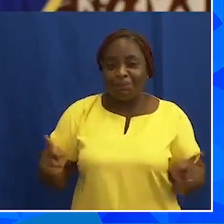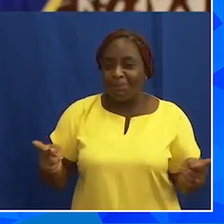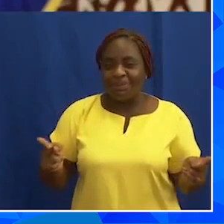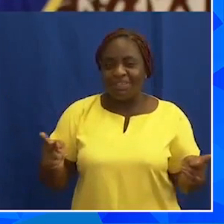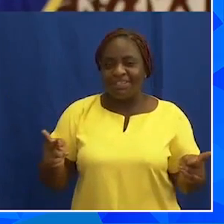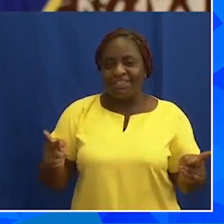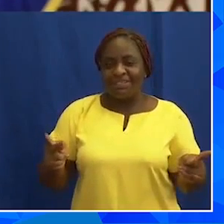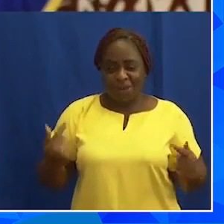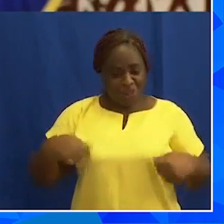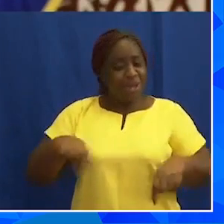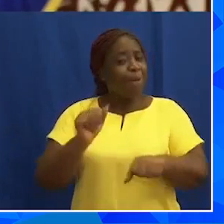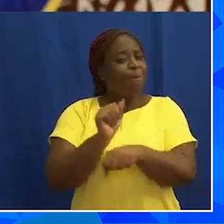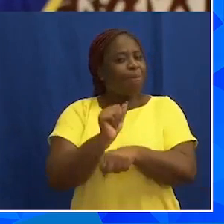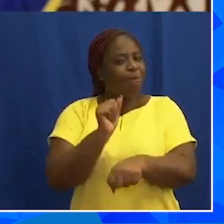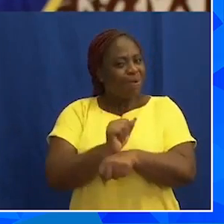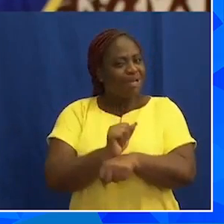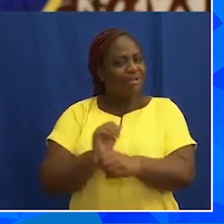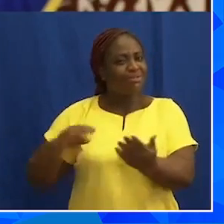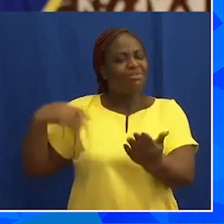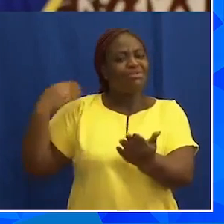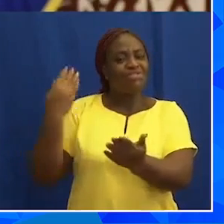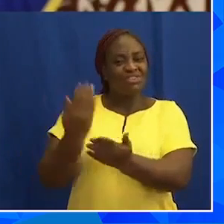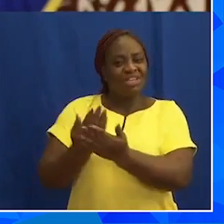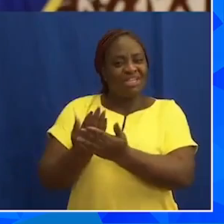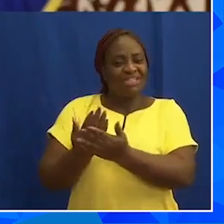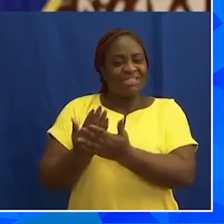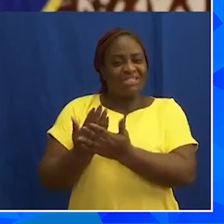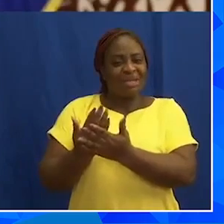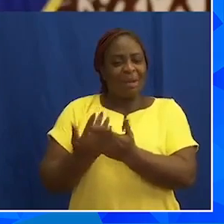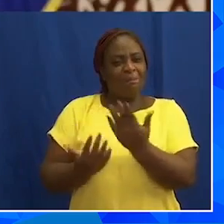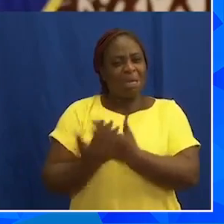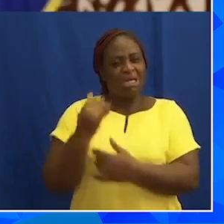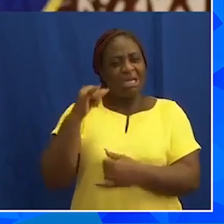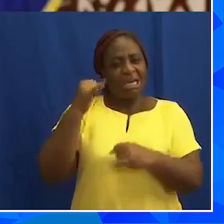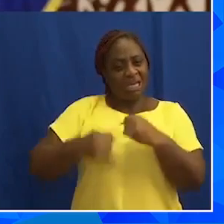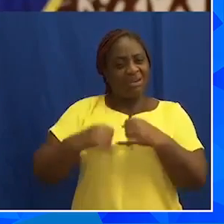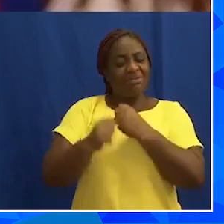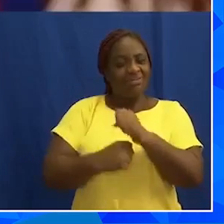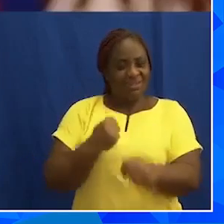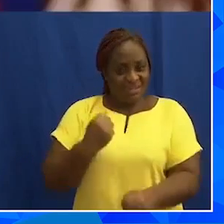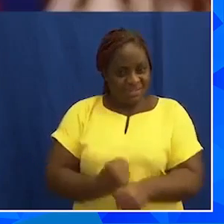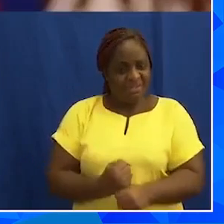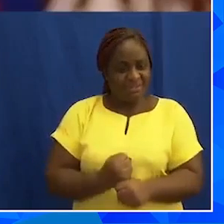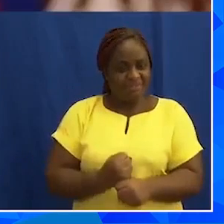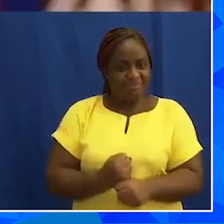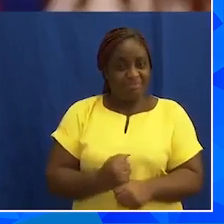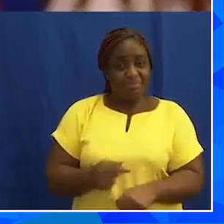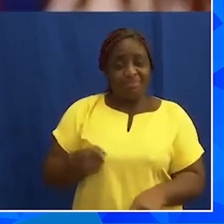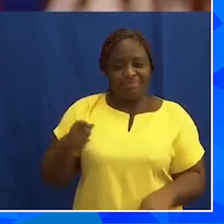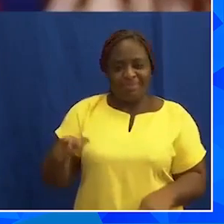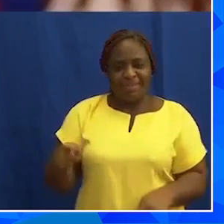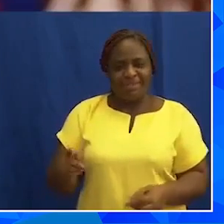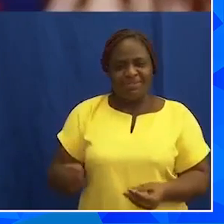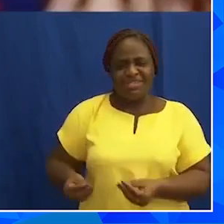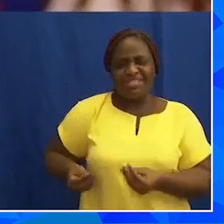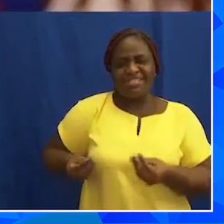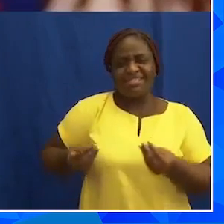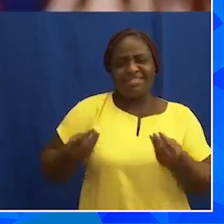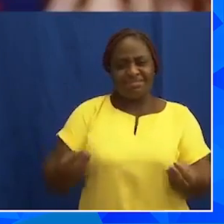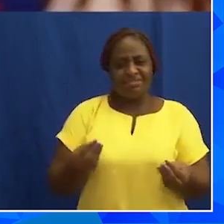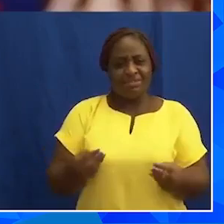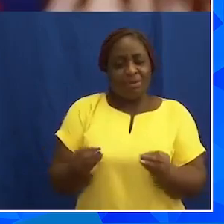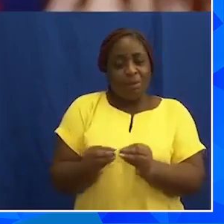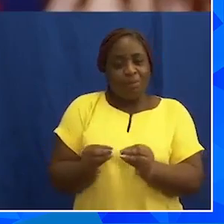We are working towards reaching a deal with the IMF by the end of the year. This will give further credence